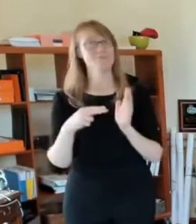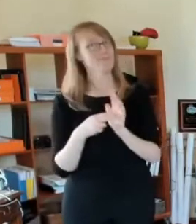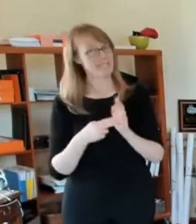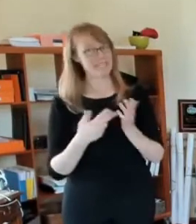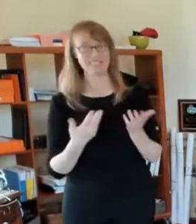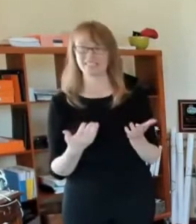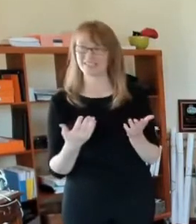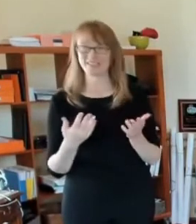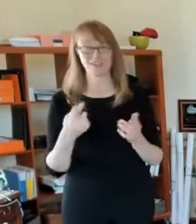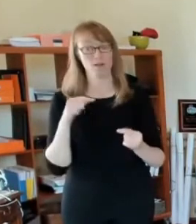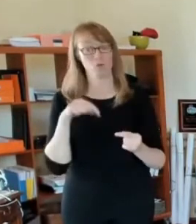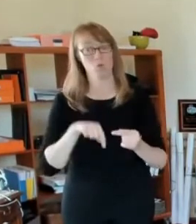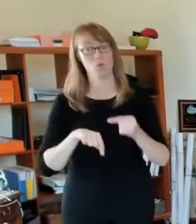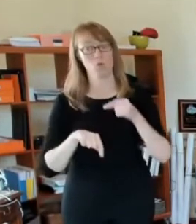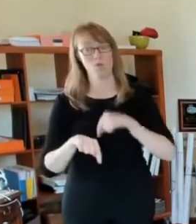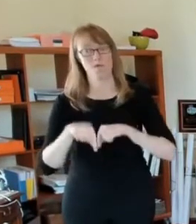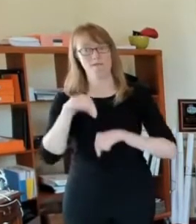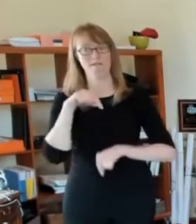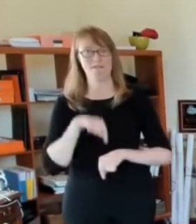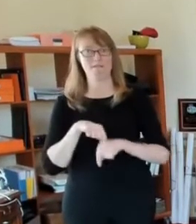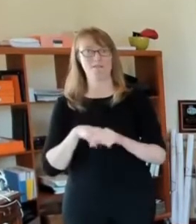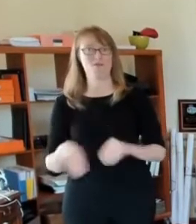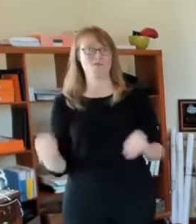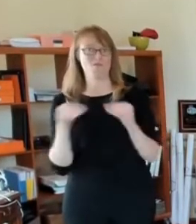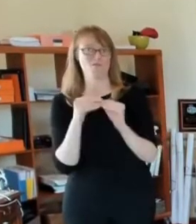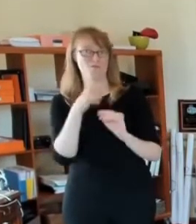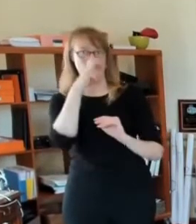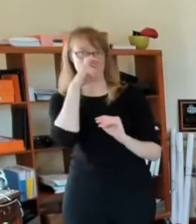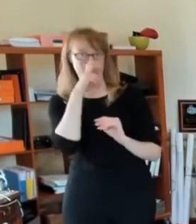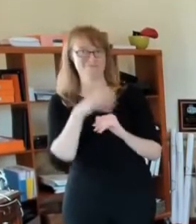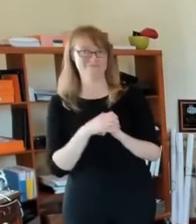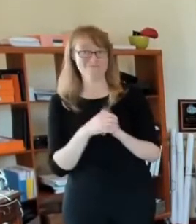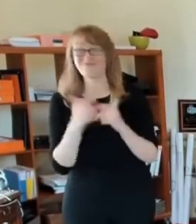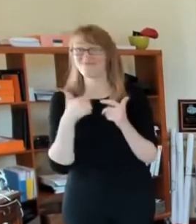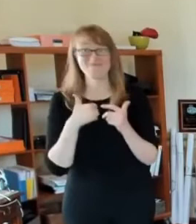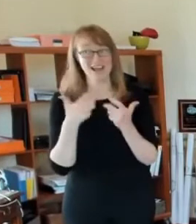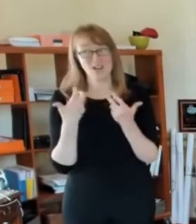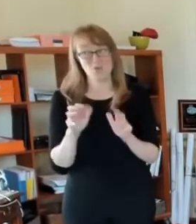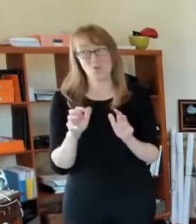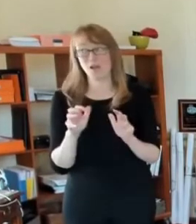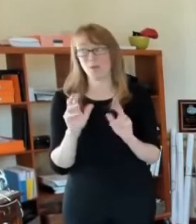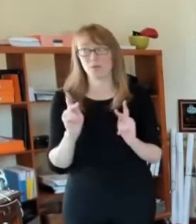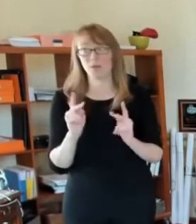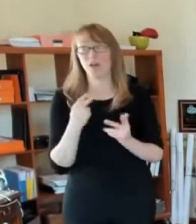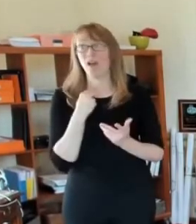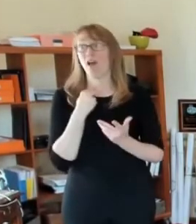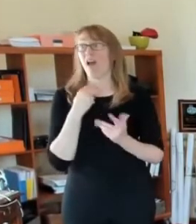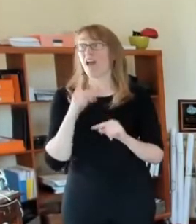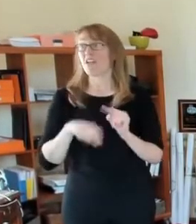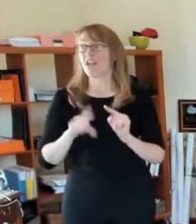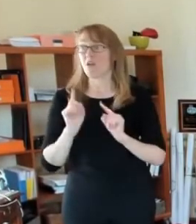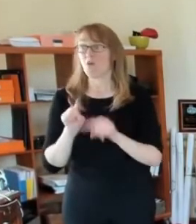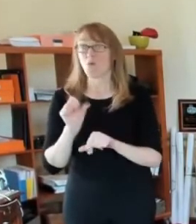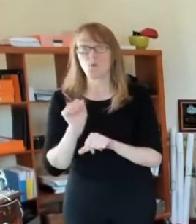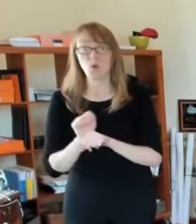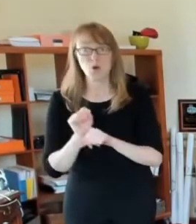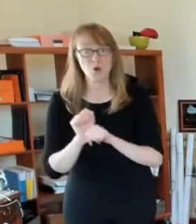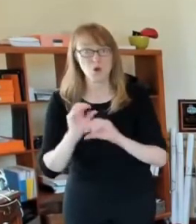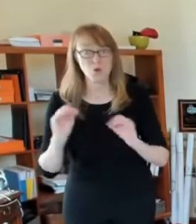out of work. I don't want to put more people out of work and I don't want people to get sick. So thank you for, for, uh,